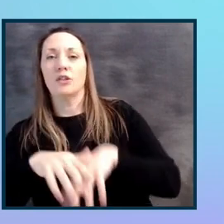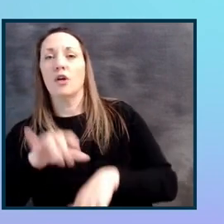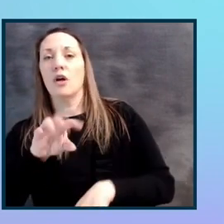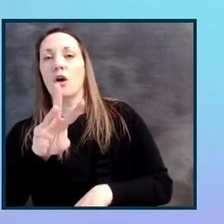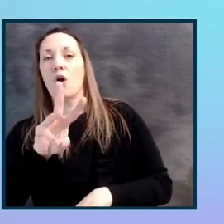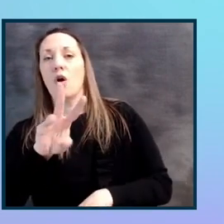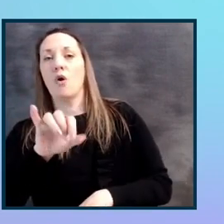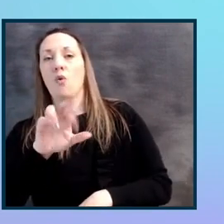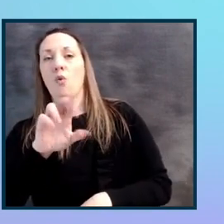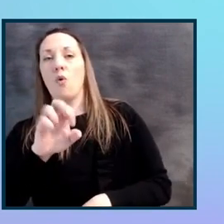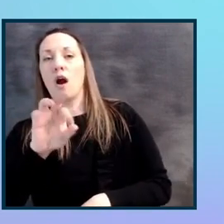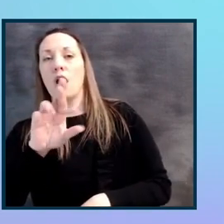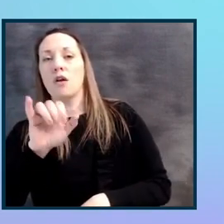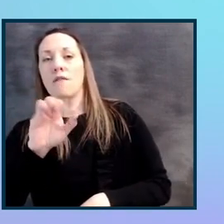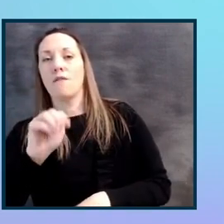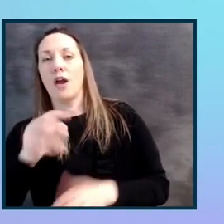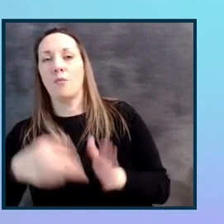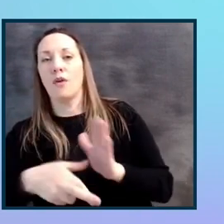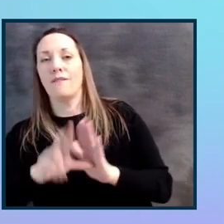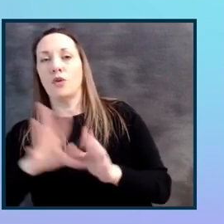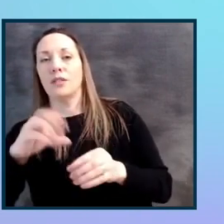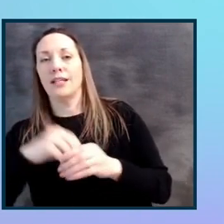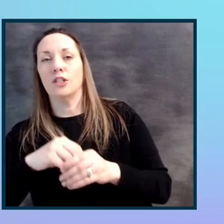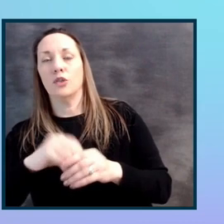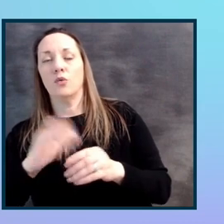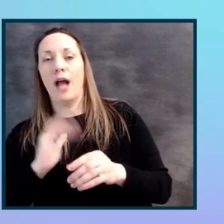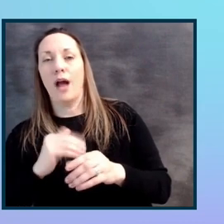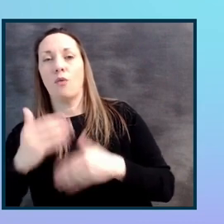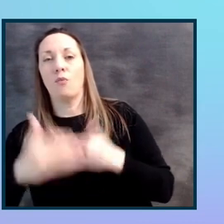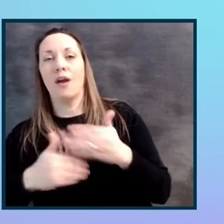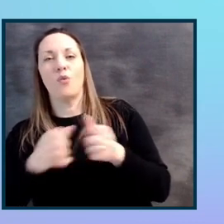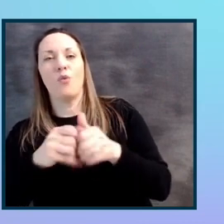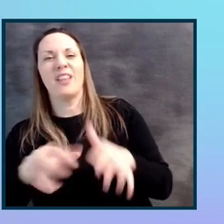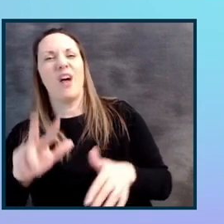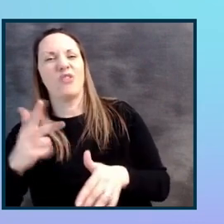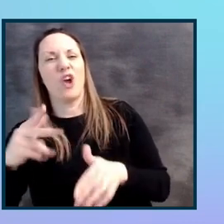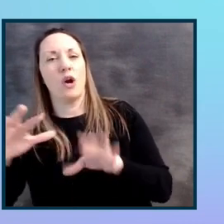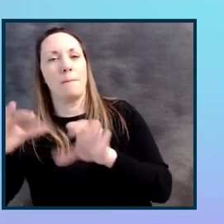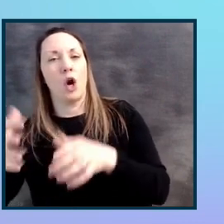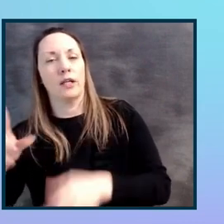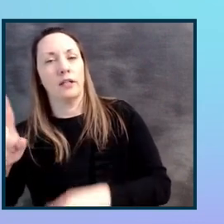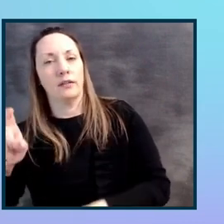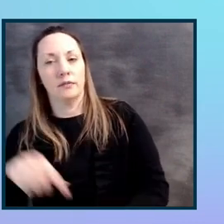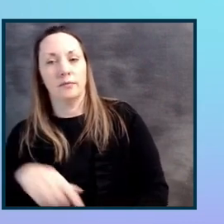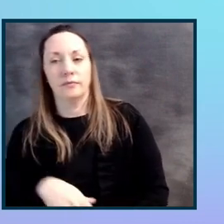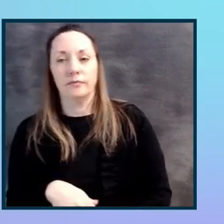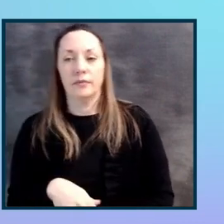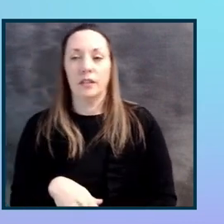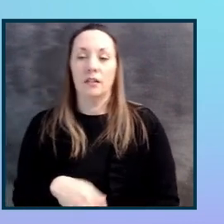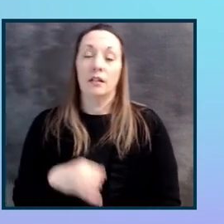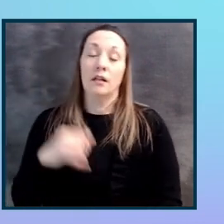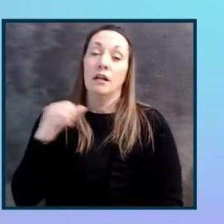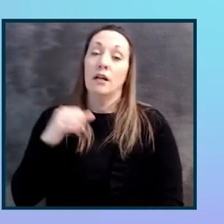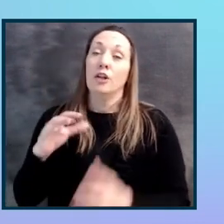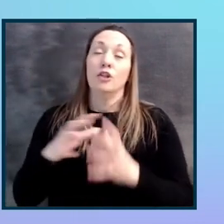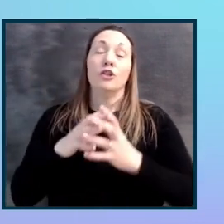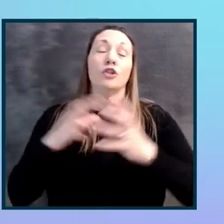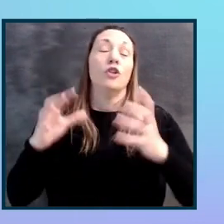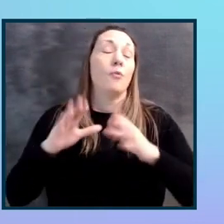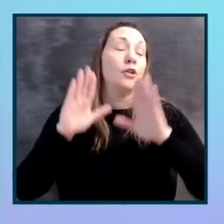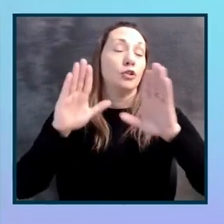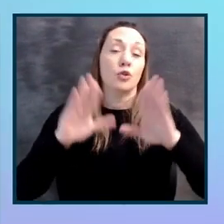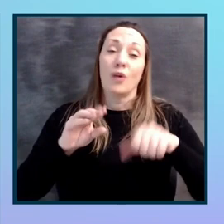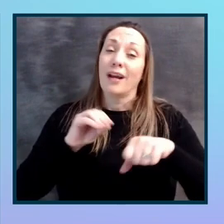into our process without a third party? So okay, there's so much great advice out there online,